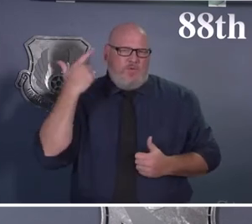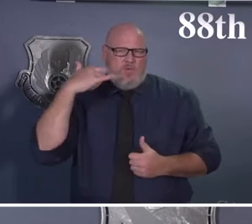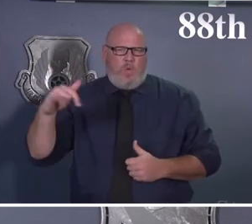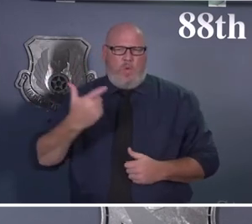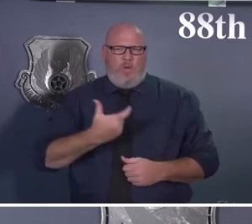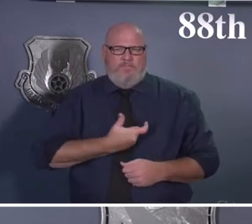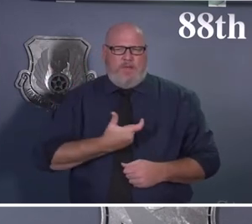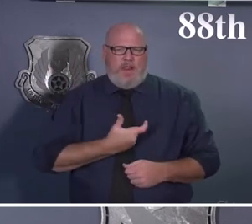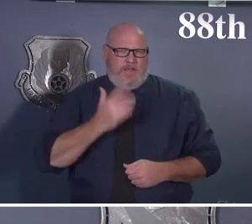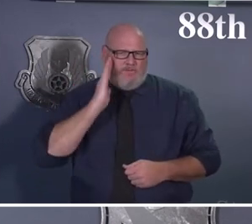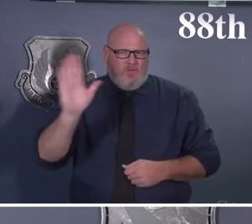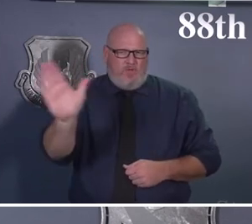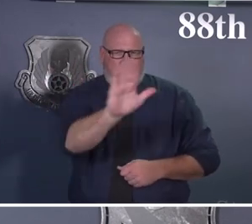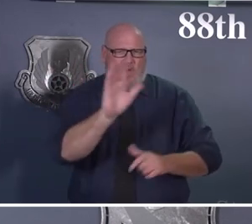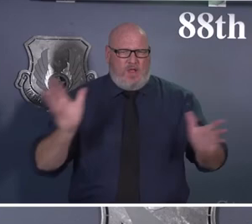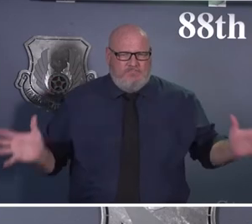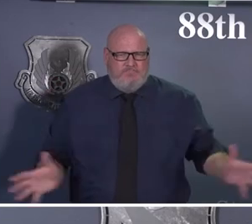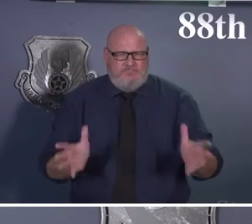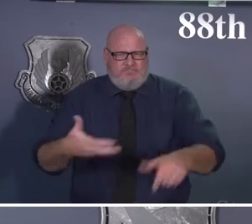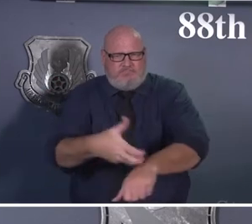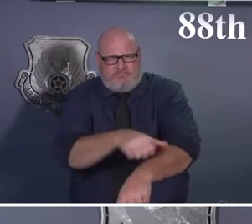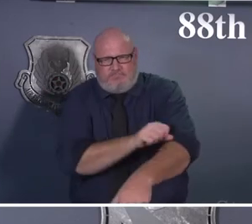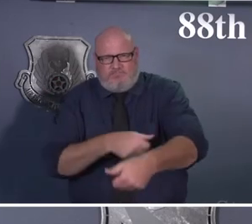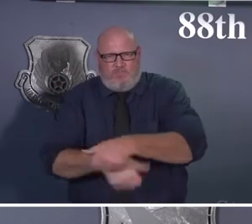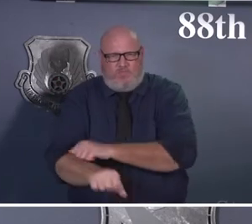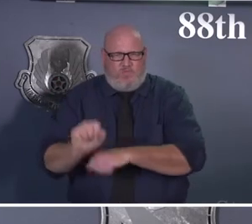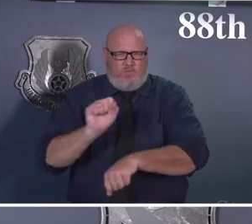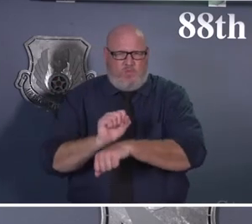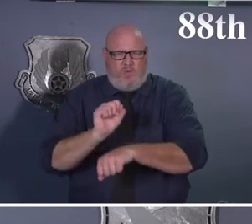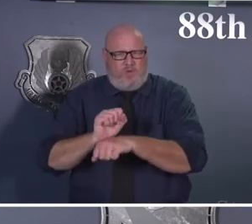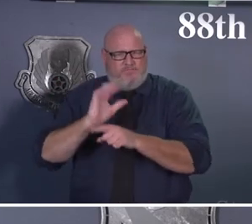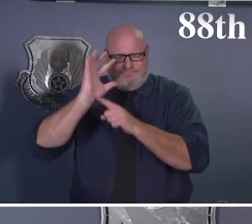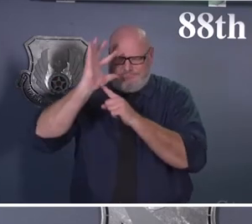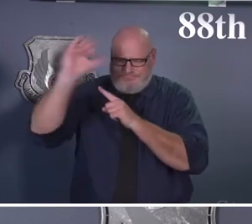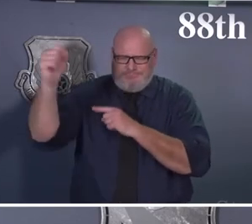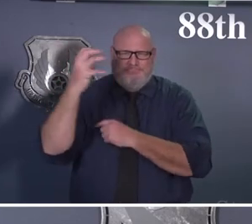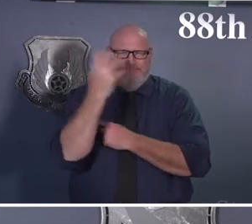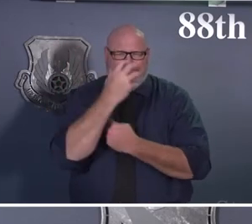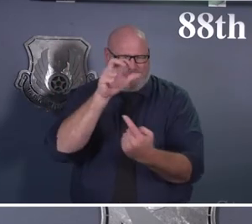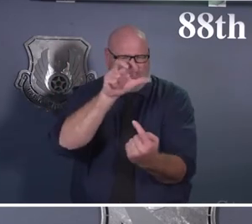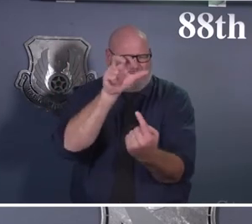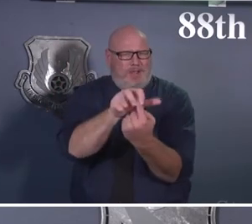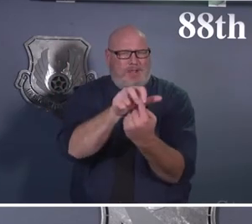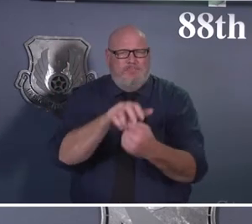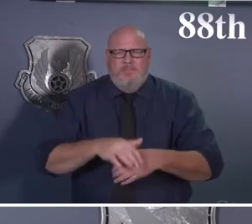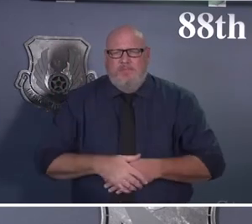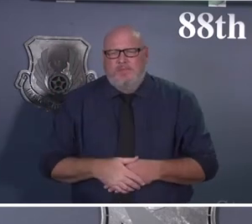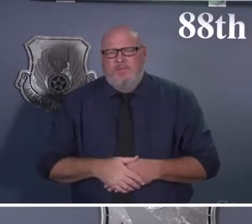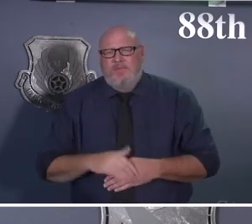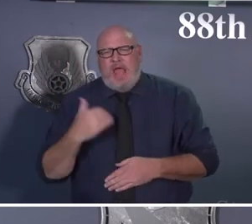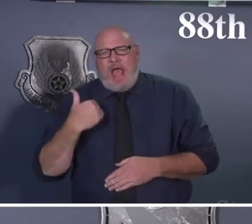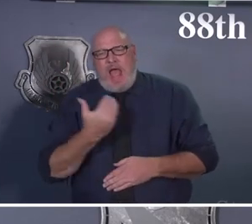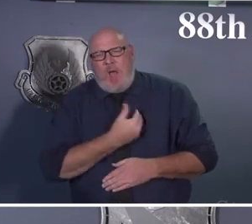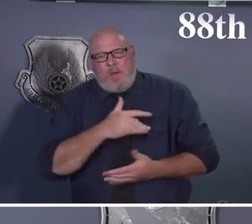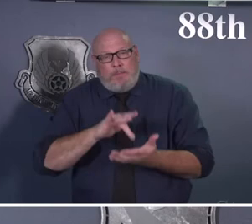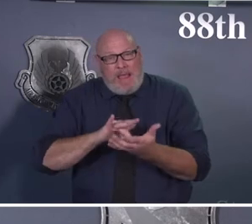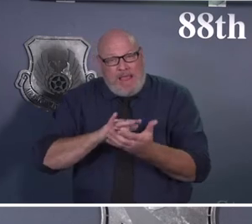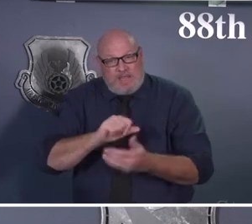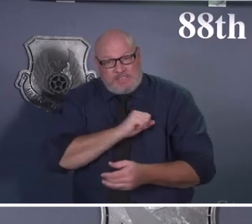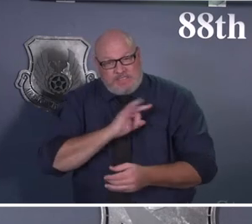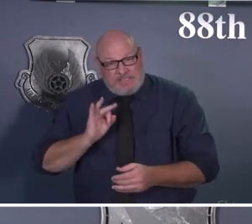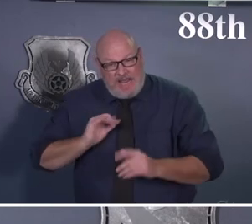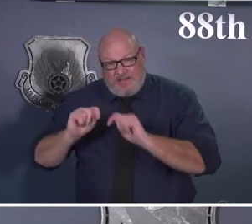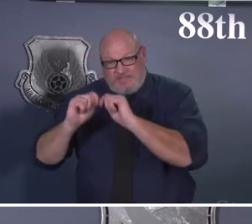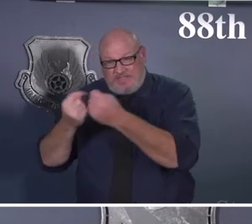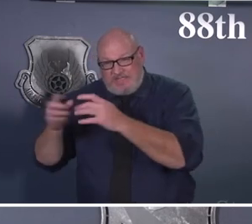congratulations, because you're absolutely crushing it. You know, you heard about some of our mighty mechs deploying across the U.S. in support of federal emergency